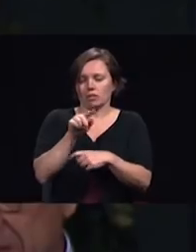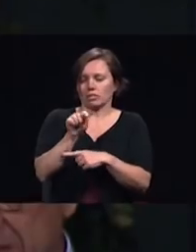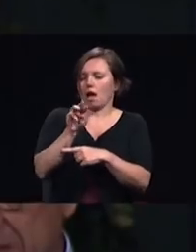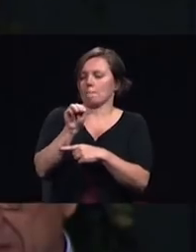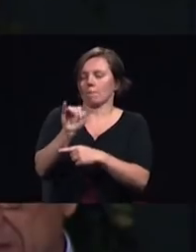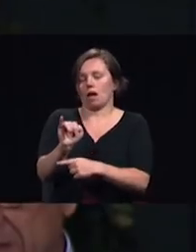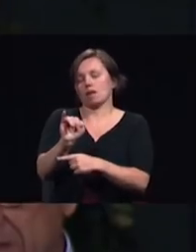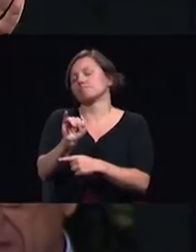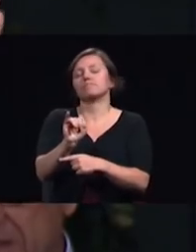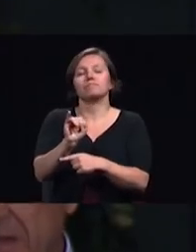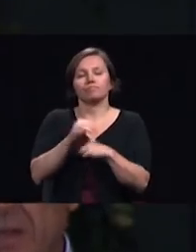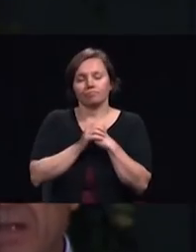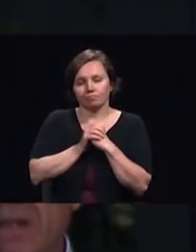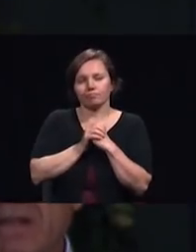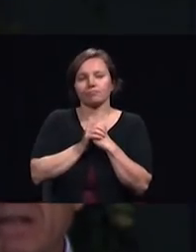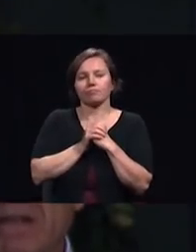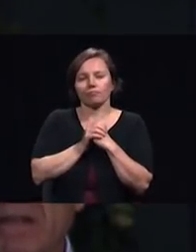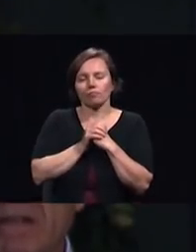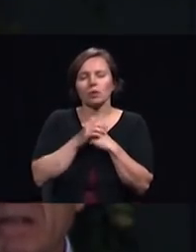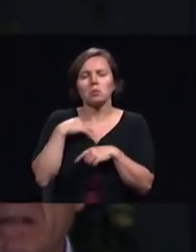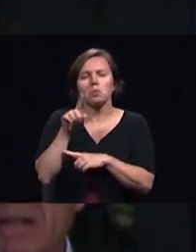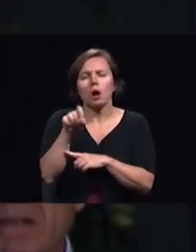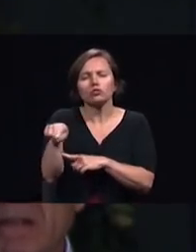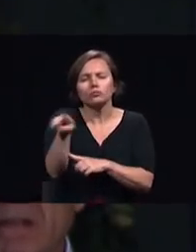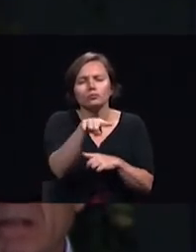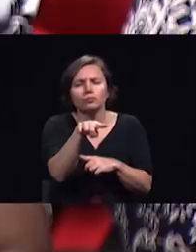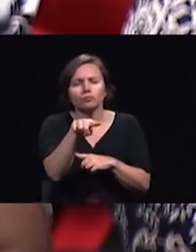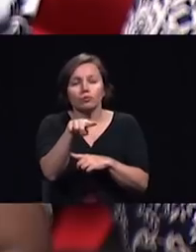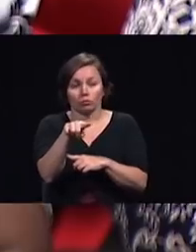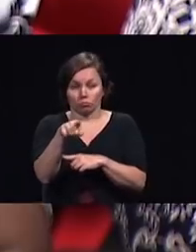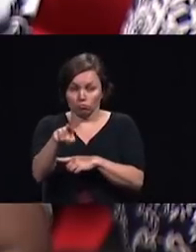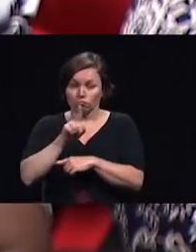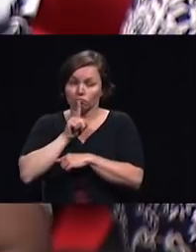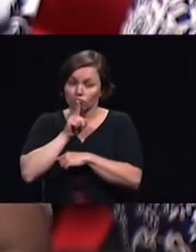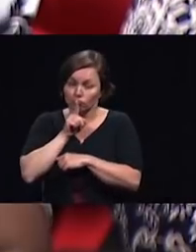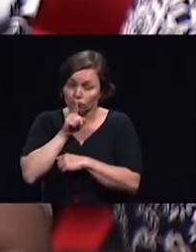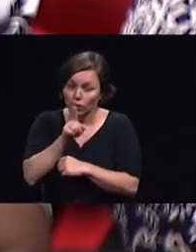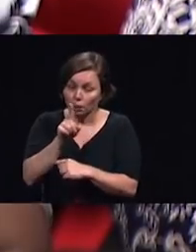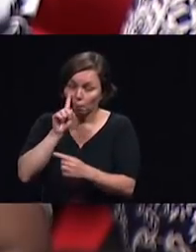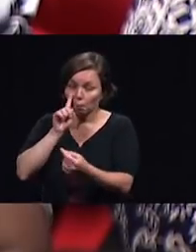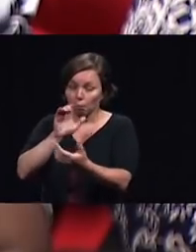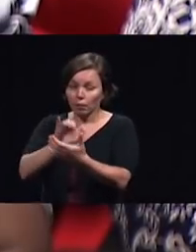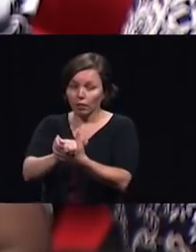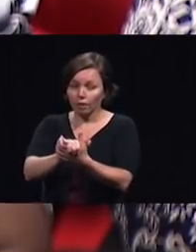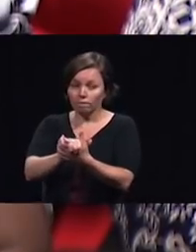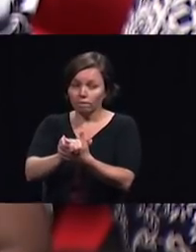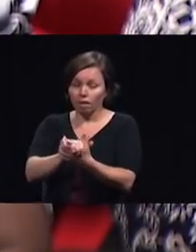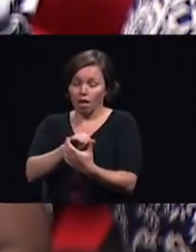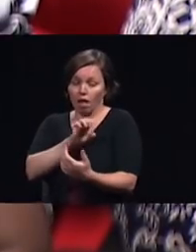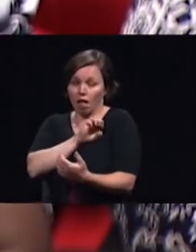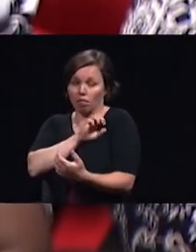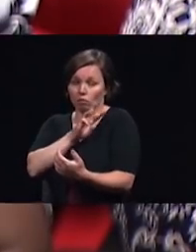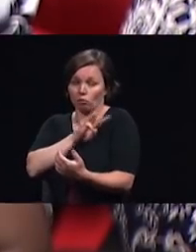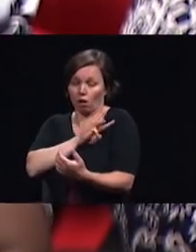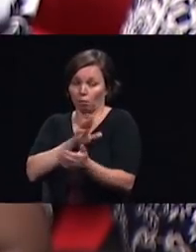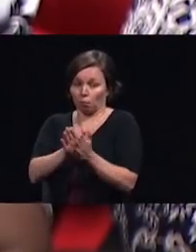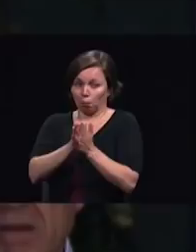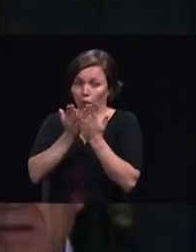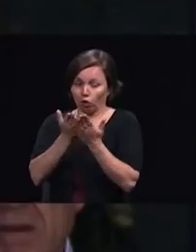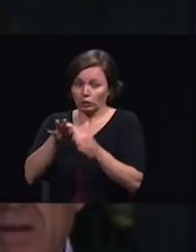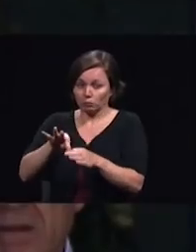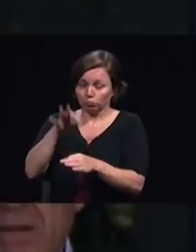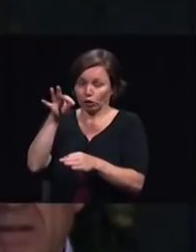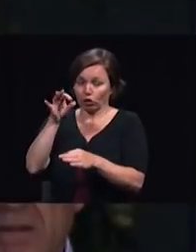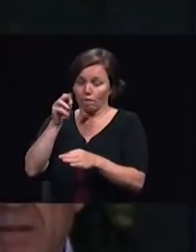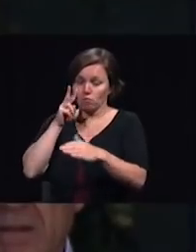I make no apology for the spirit of prophecy the messages from heaven through Ellen White are